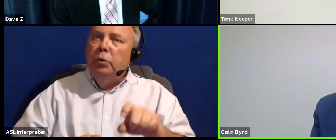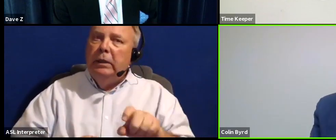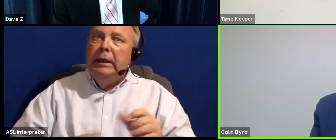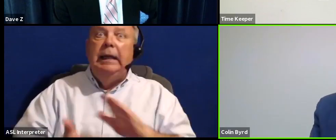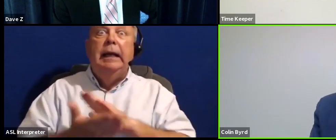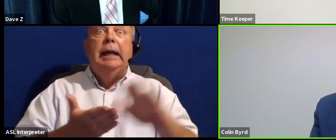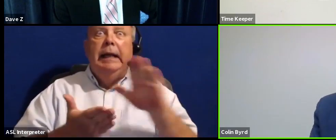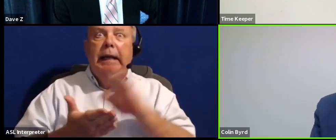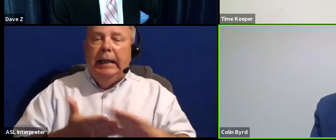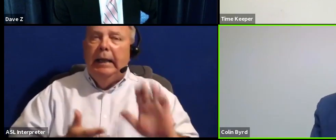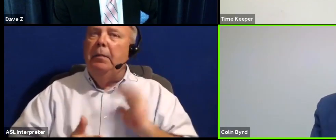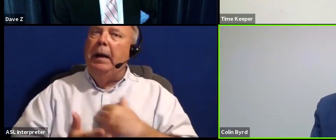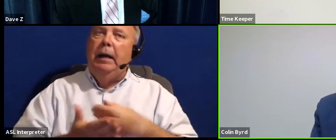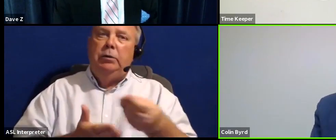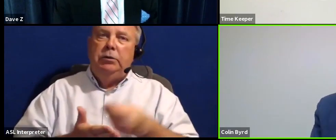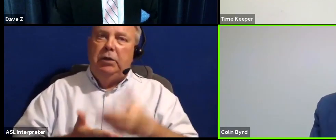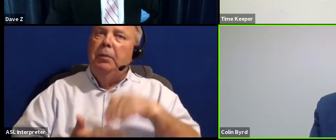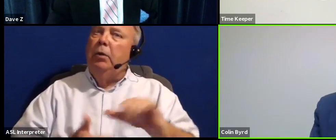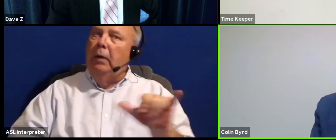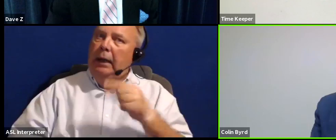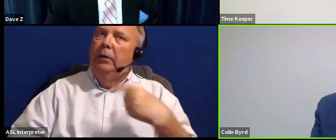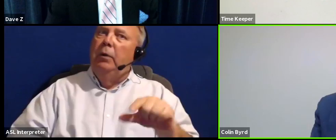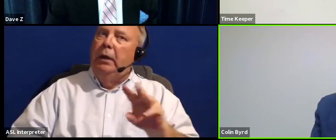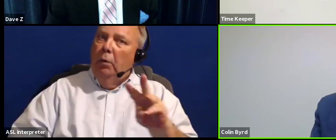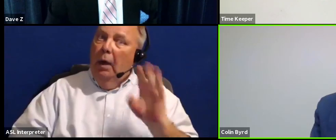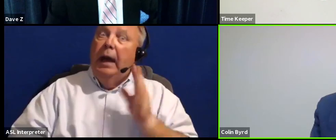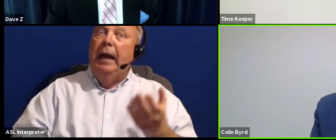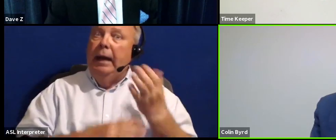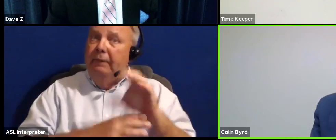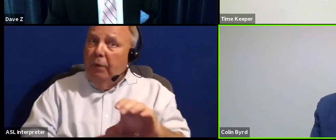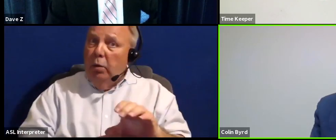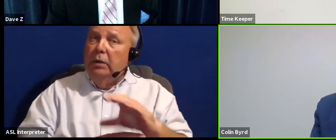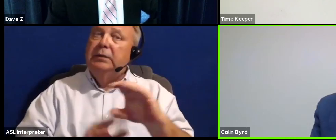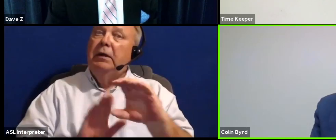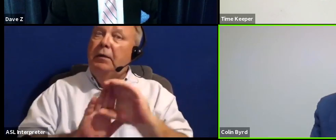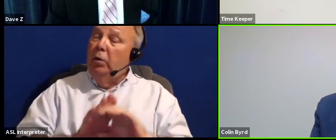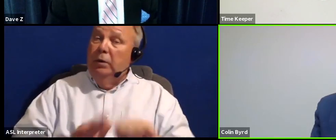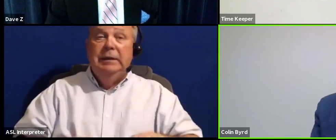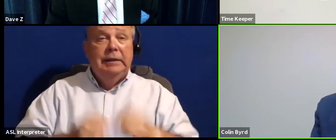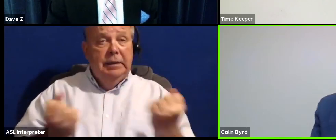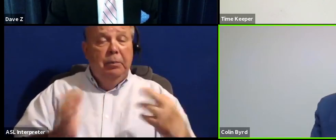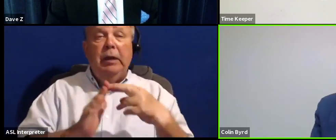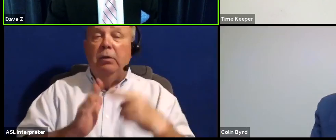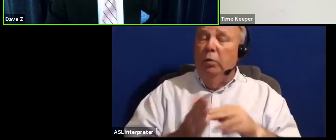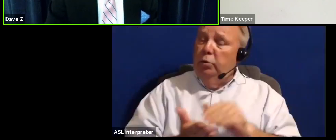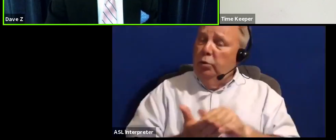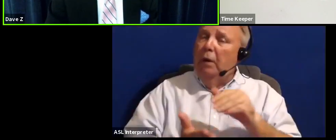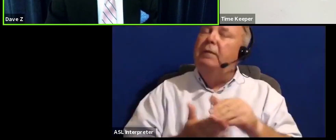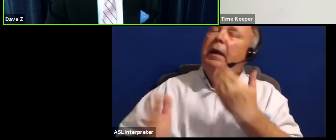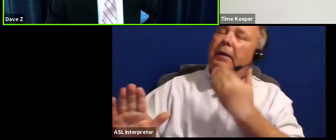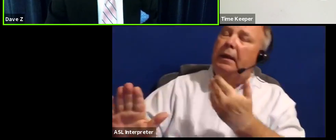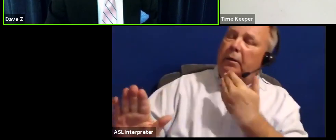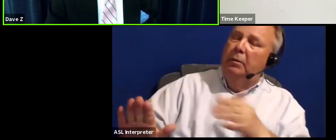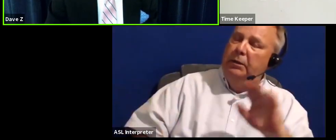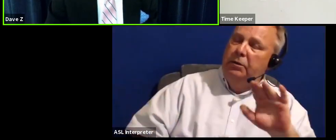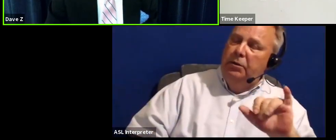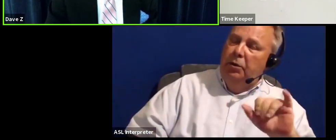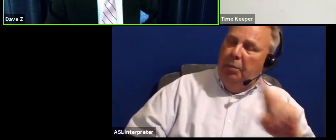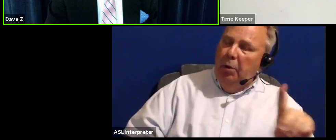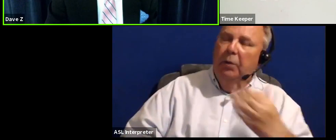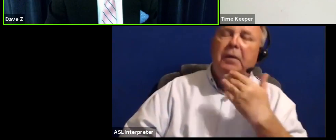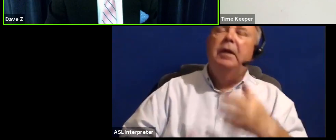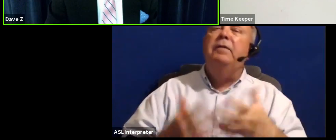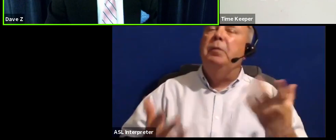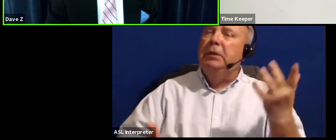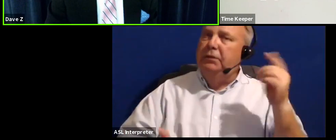our shopping centers like Greenway Shopping Center and force the code because they're breaking the code too often. Thank you, Mr. Bird. Thank you very much for